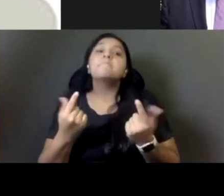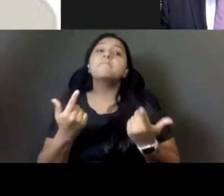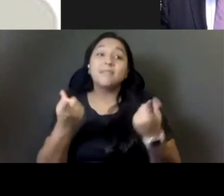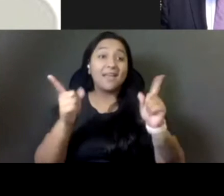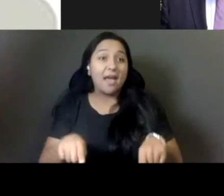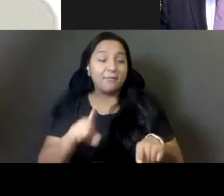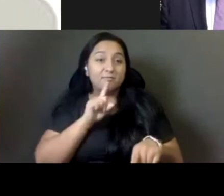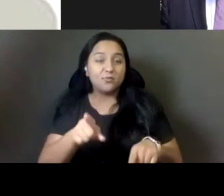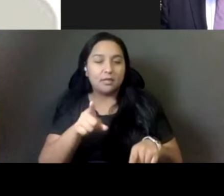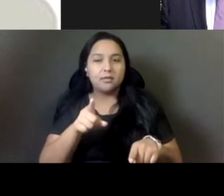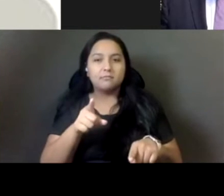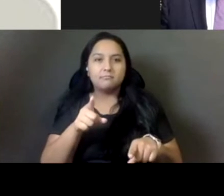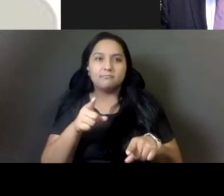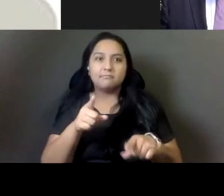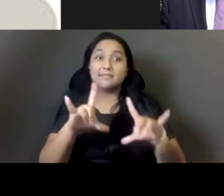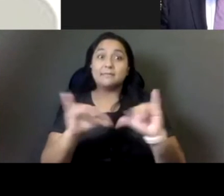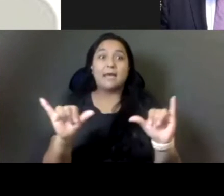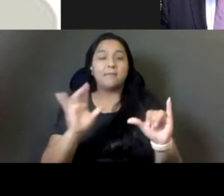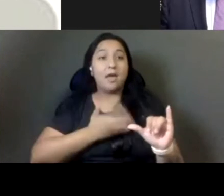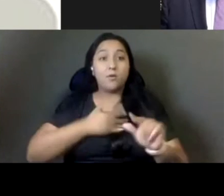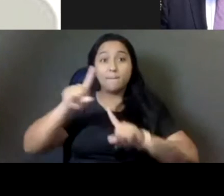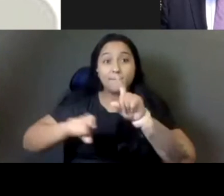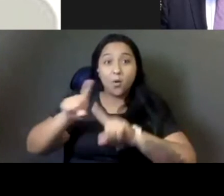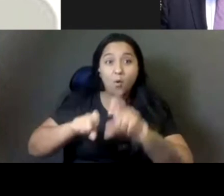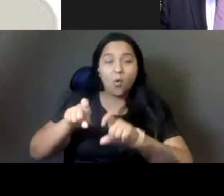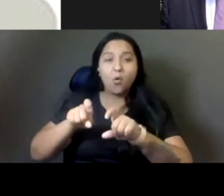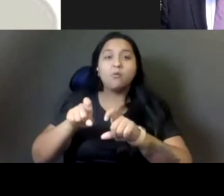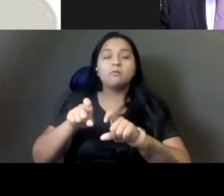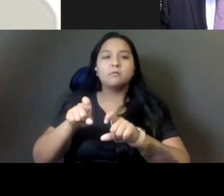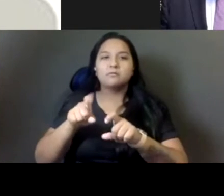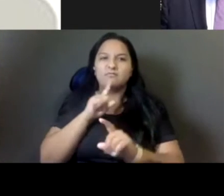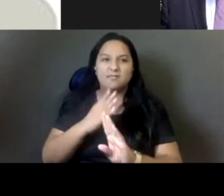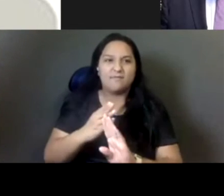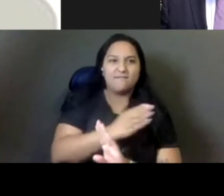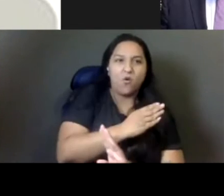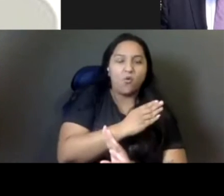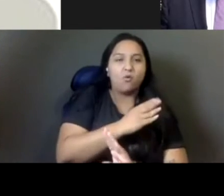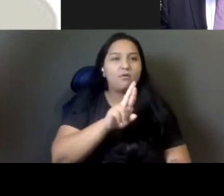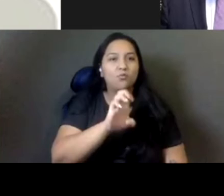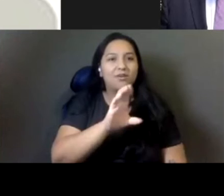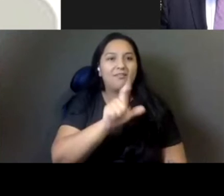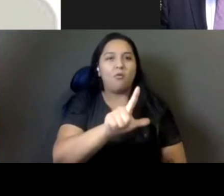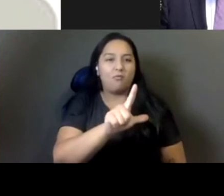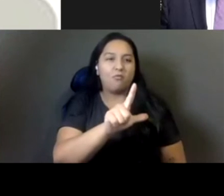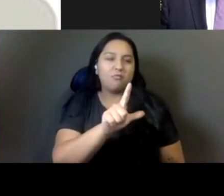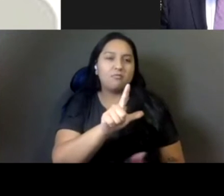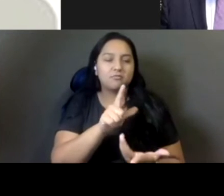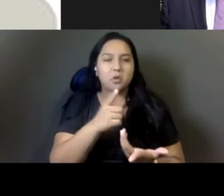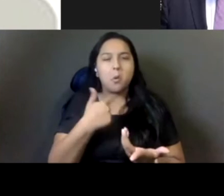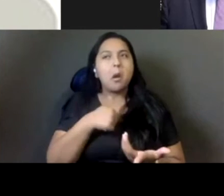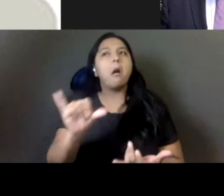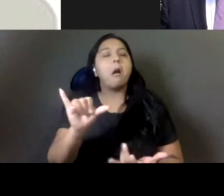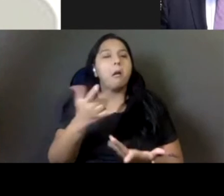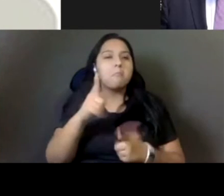first poll that we put out in the field was, uh, right before the recall. And so we took advantage of that to understand how you were feeling about the recall.